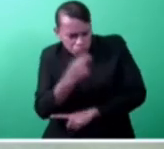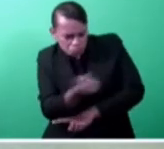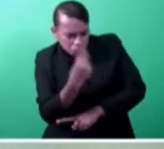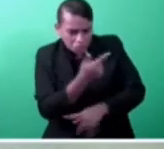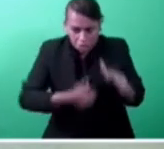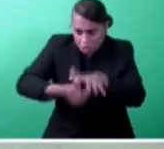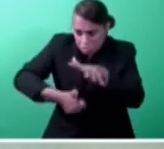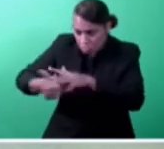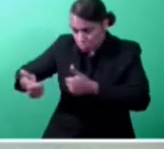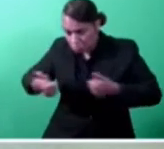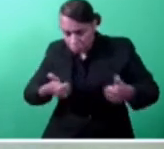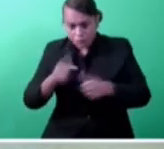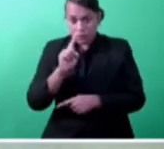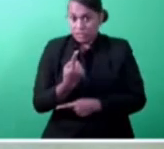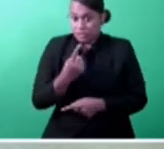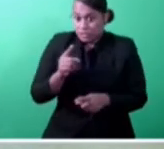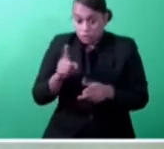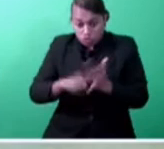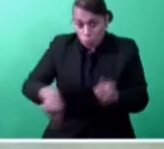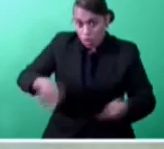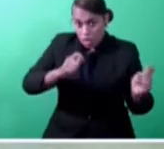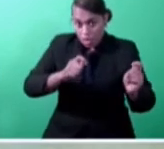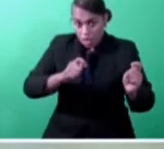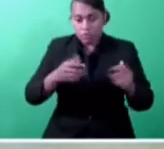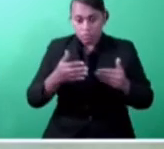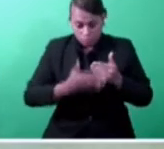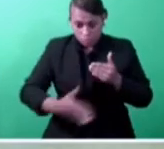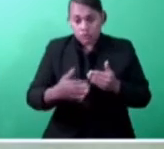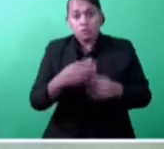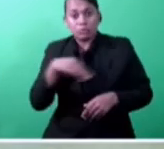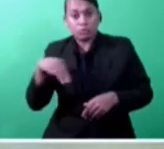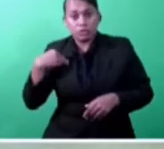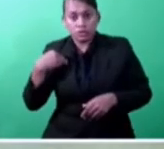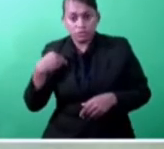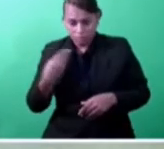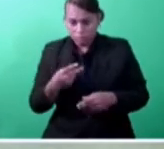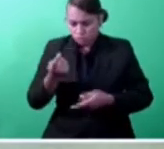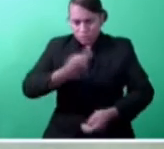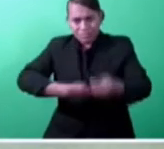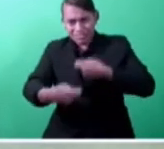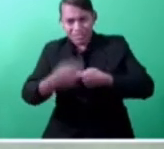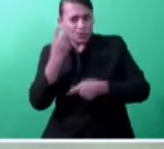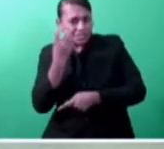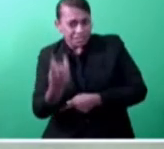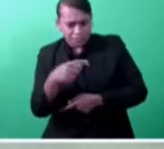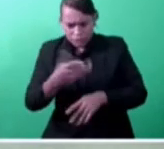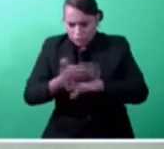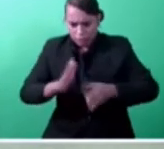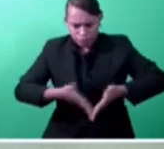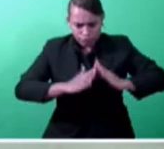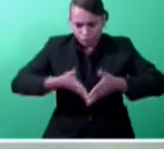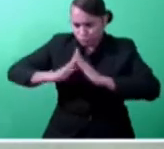2020, Ministry of Industry, Trade and Tourism and local government rolled out new processes for business